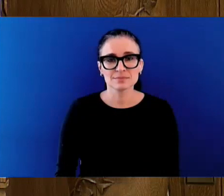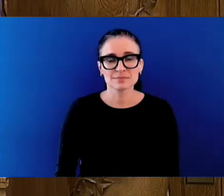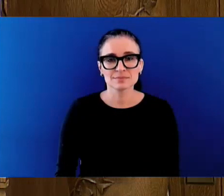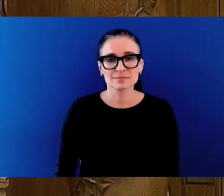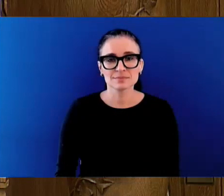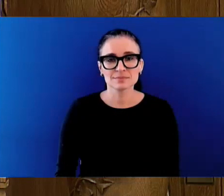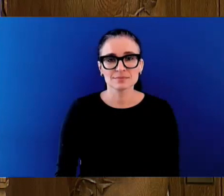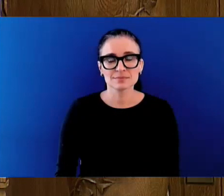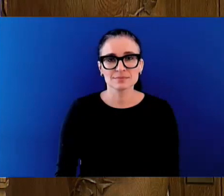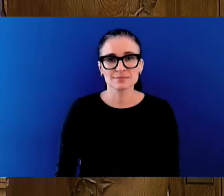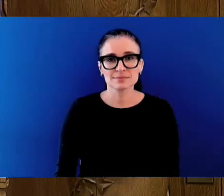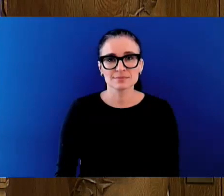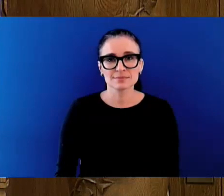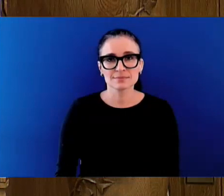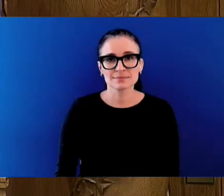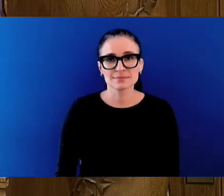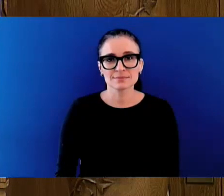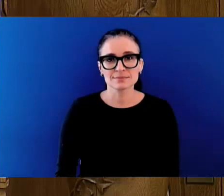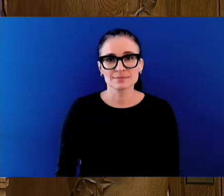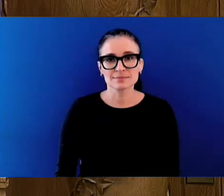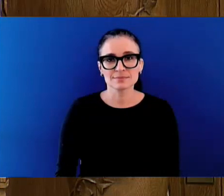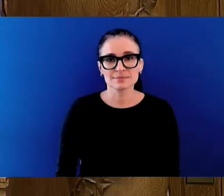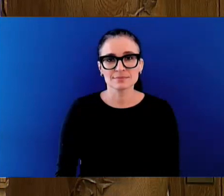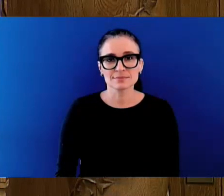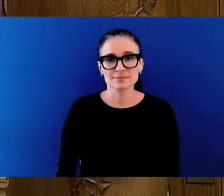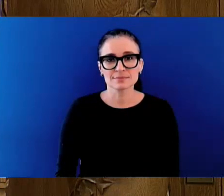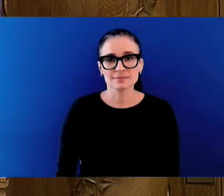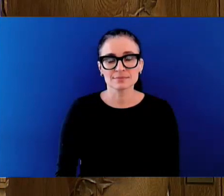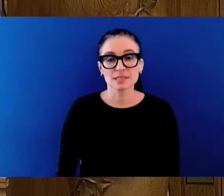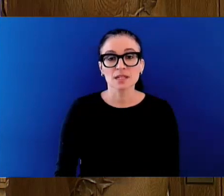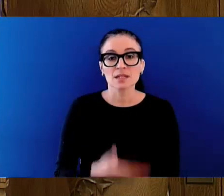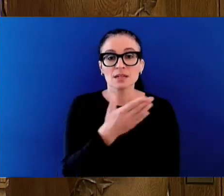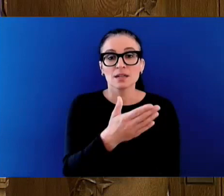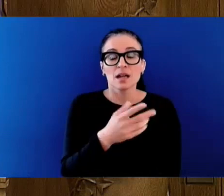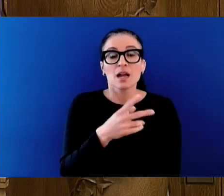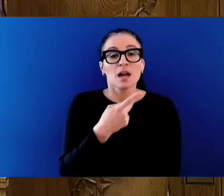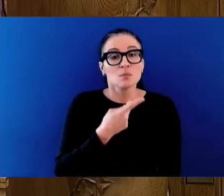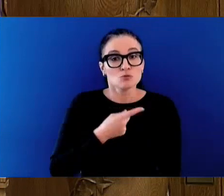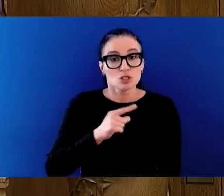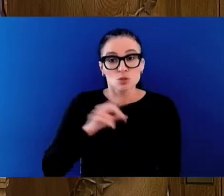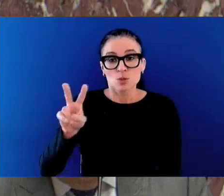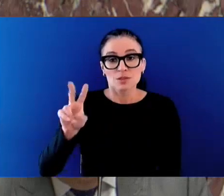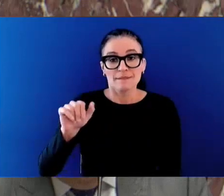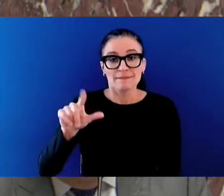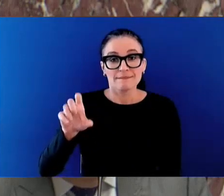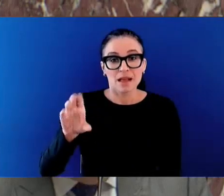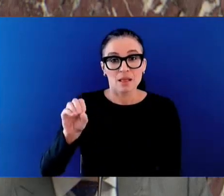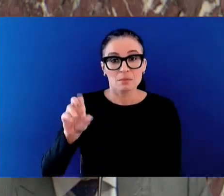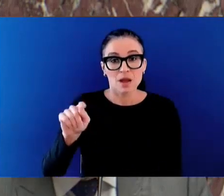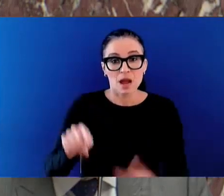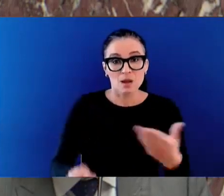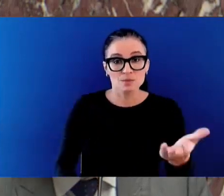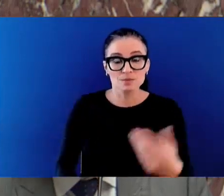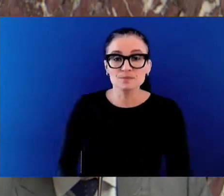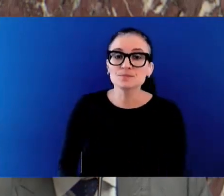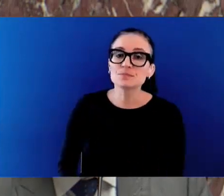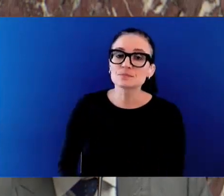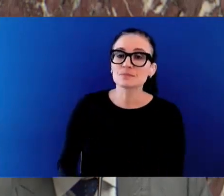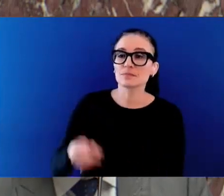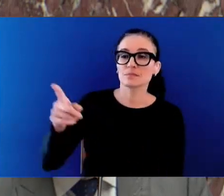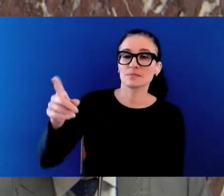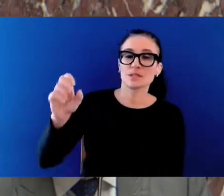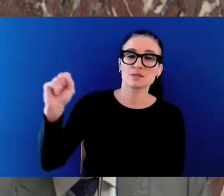Prince George, we'll mount. Well, the Solicitor General can bluster all he wants, but the words of the NDP Decrim